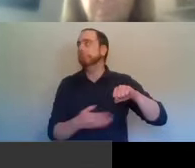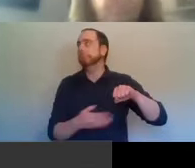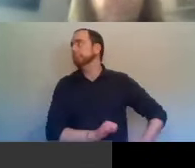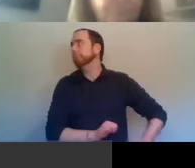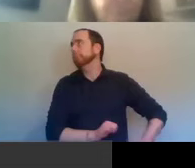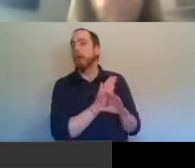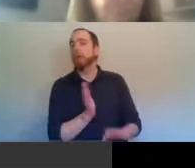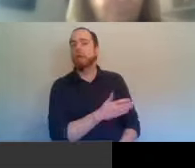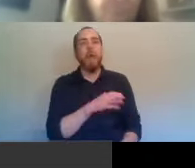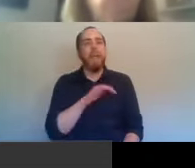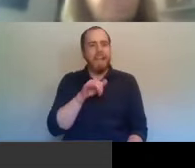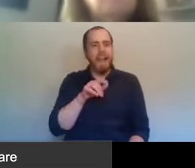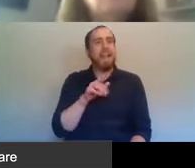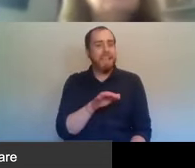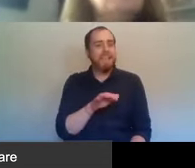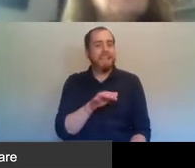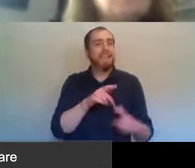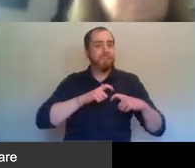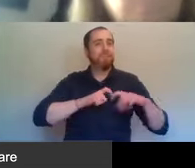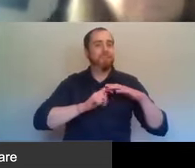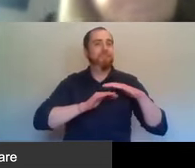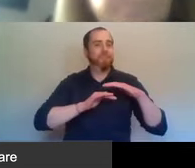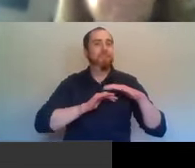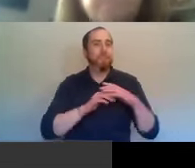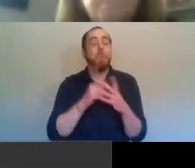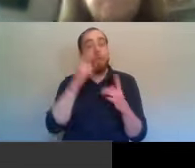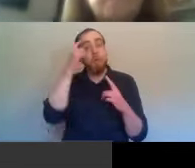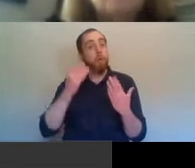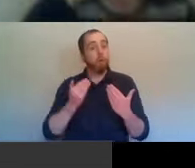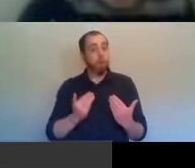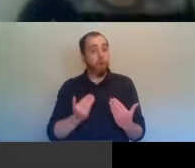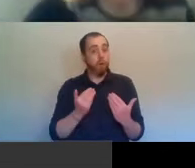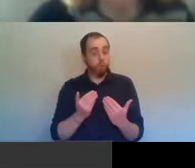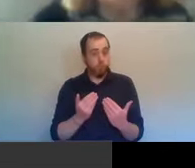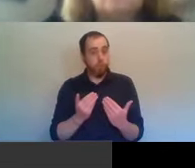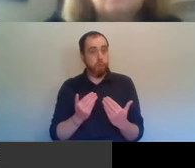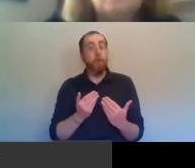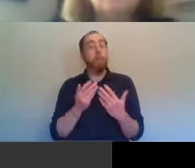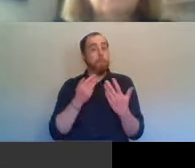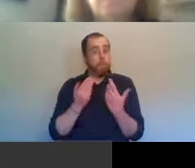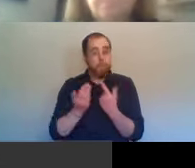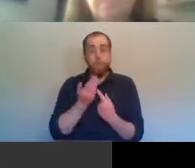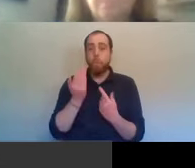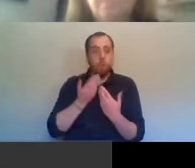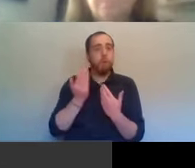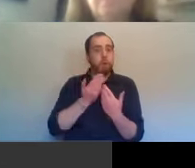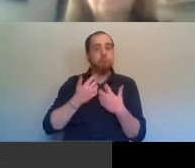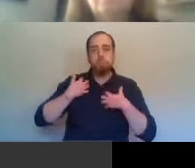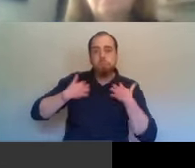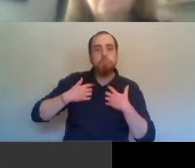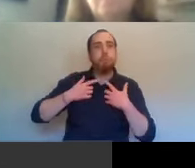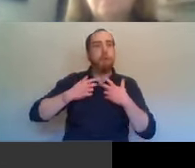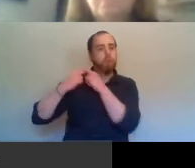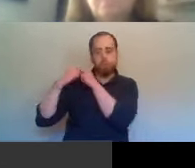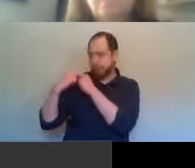that there. But I would say mostly in my more modern experience, Presbyterians are interested in their own traditions. And they're interested in the fact that